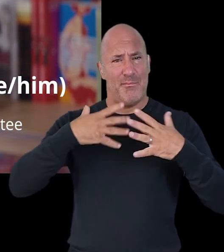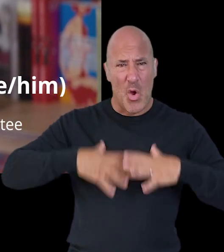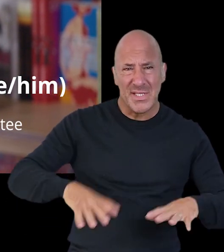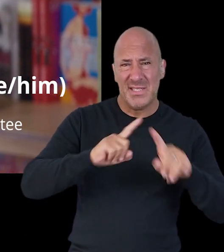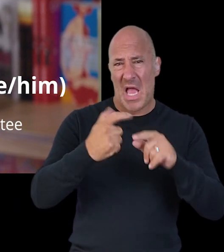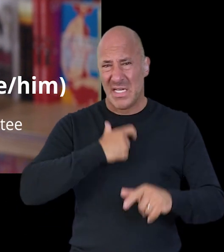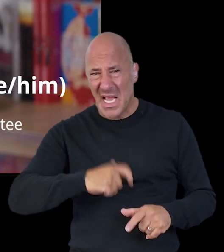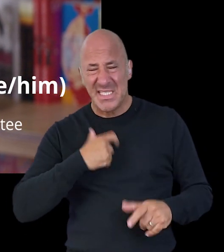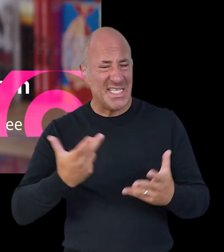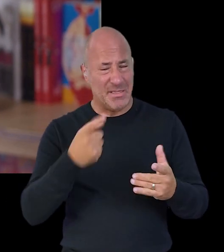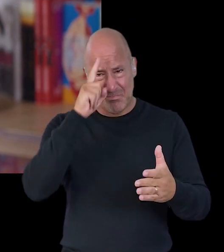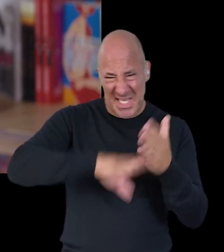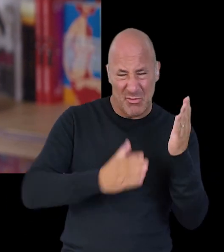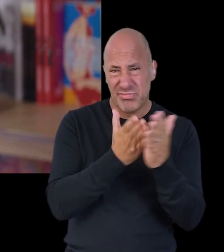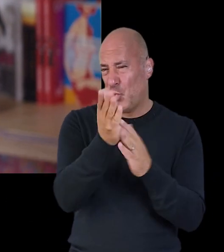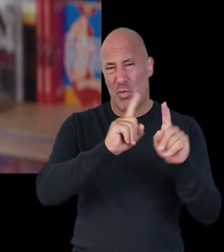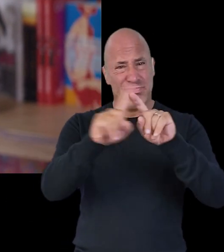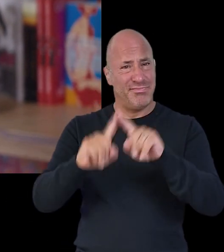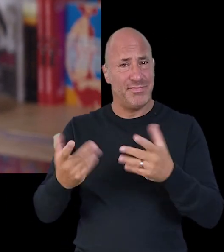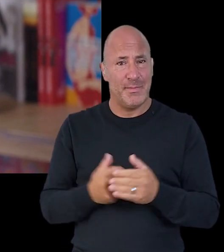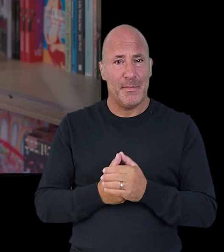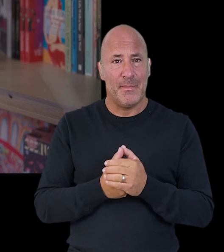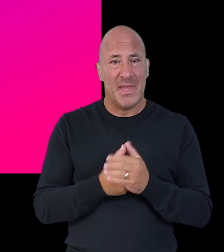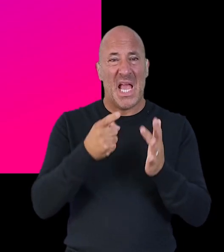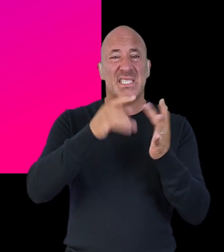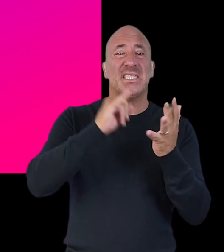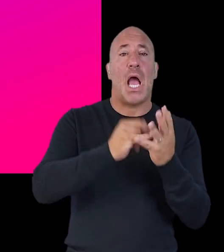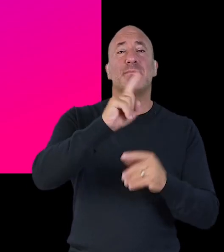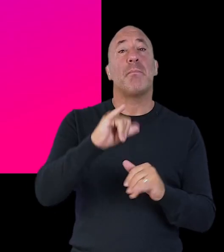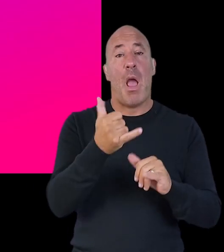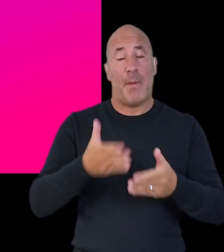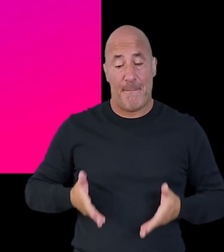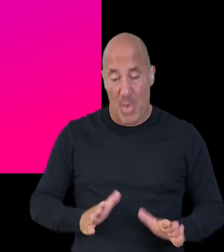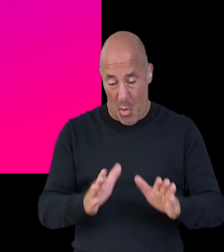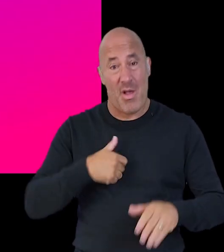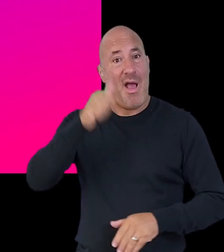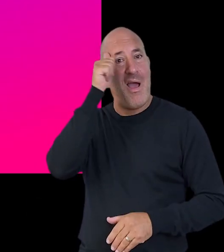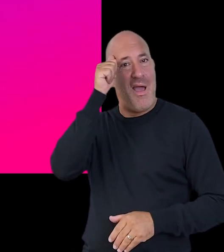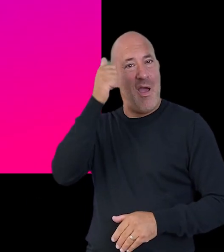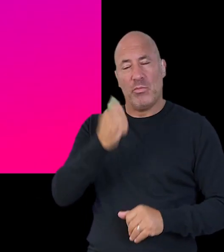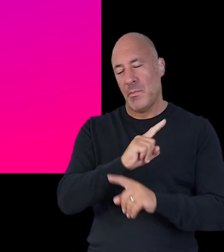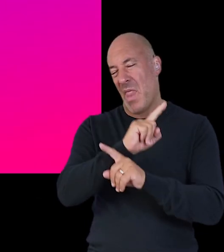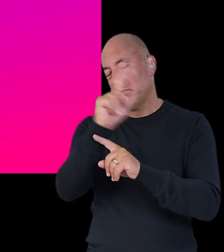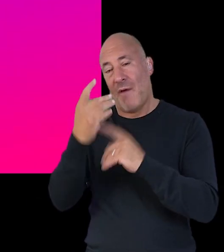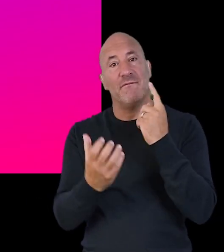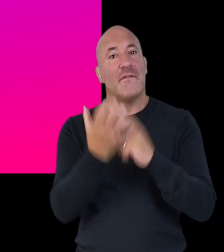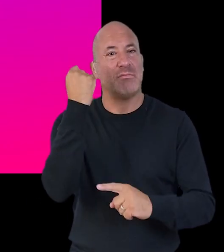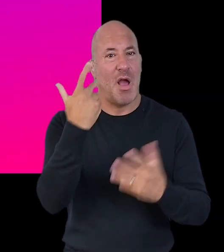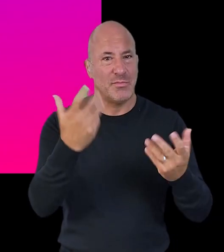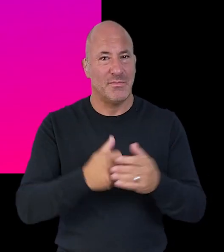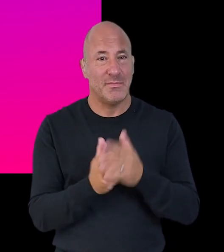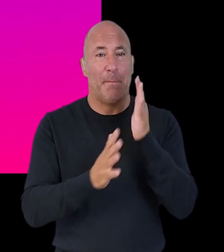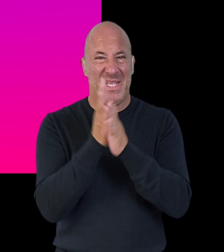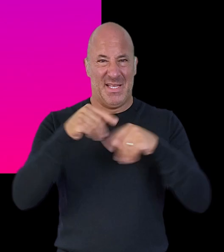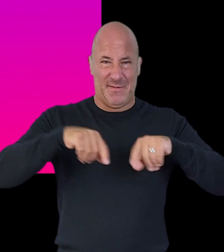characteristics they have many different types of bodies different identities and different experiences intersex people may be aware of this from